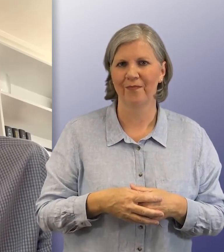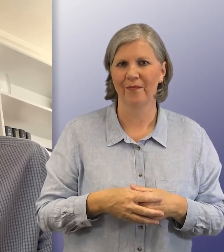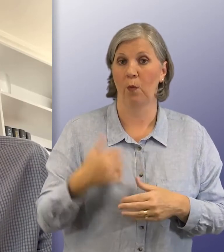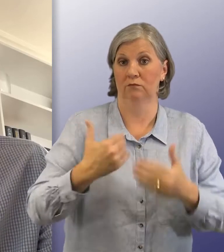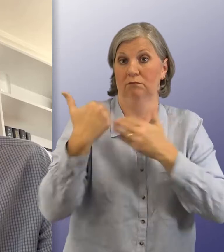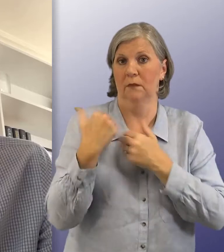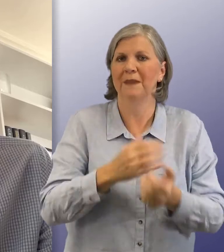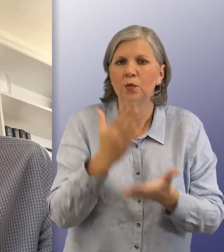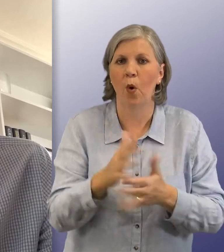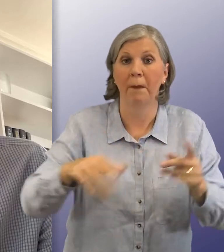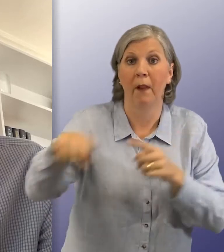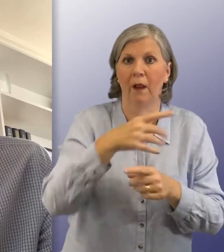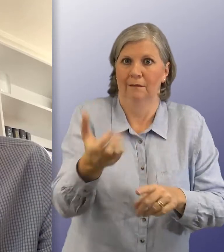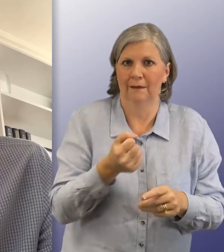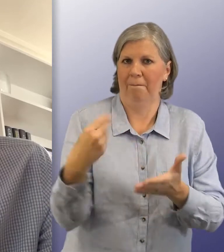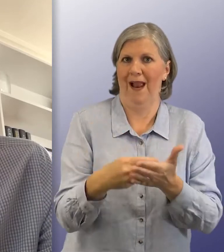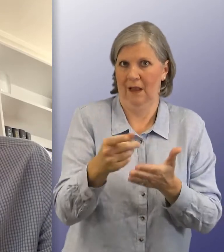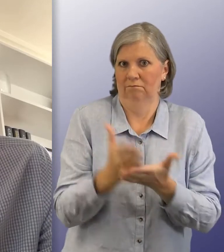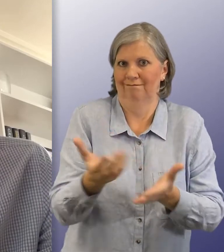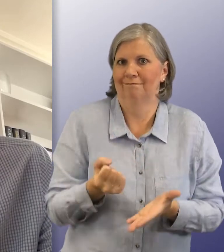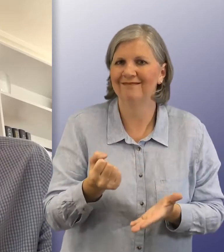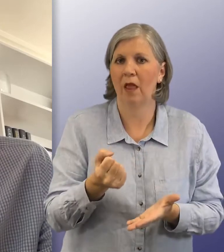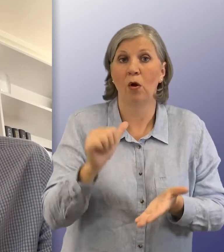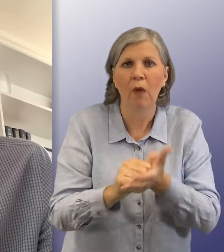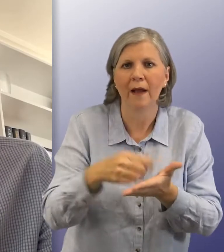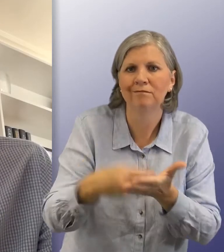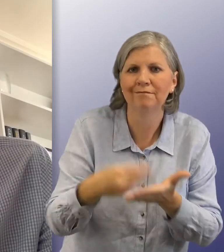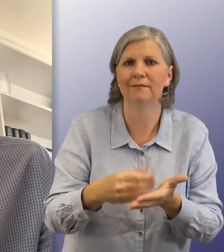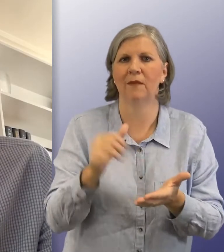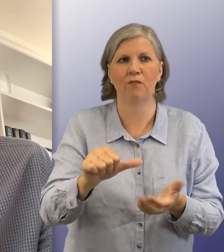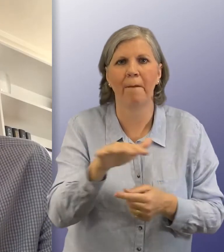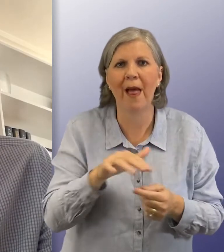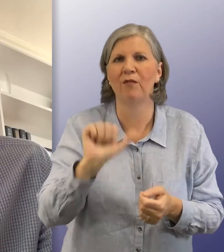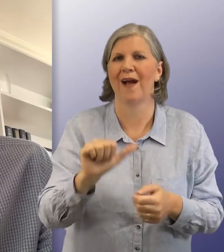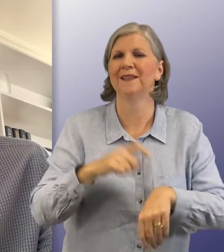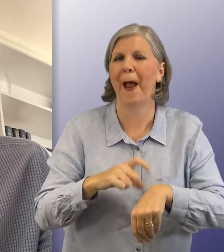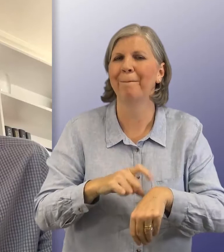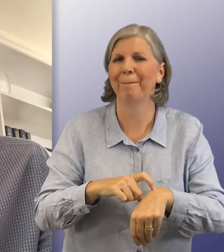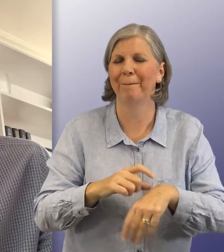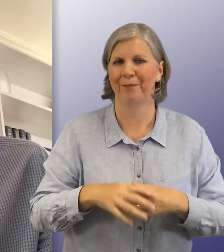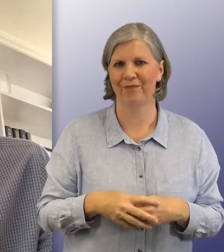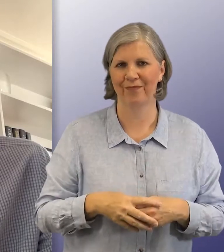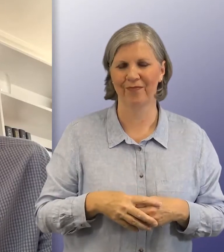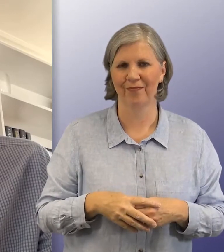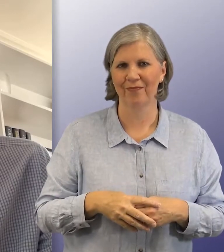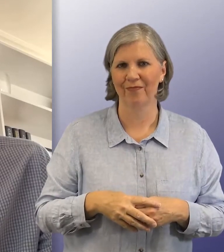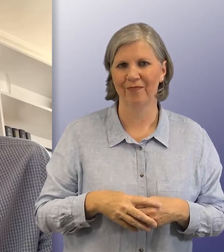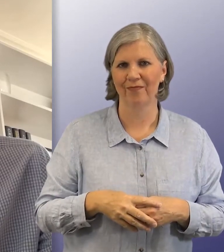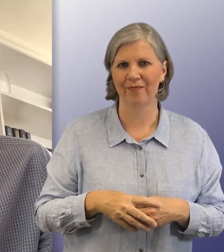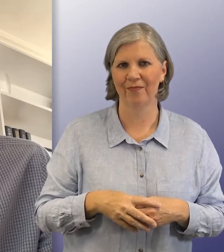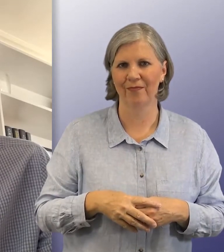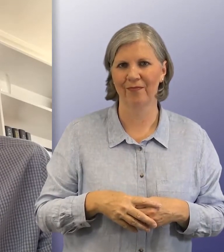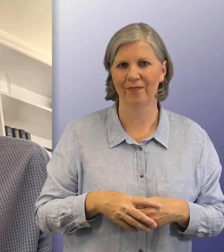We are responsible for making sure that people get the money they are entitled to the right amount to the right place at the right time